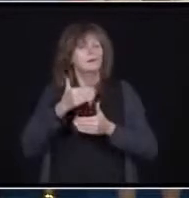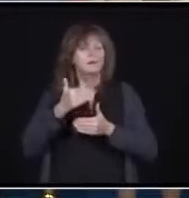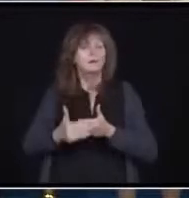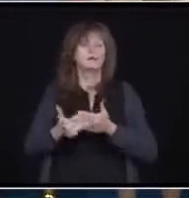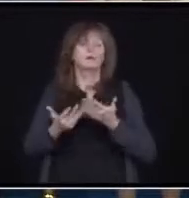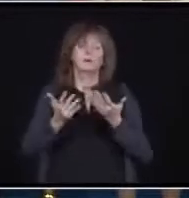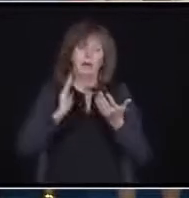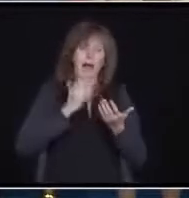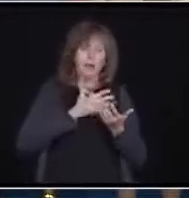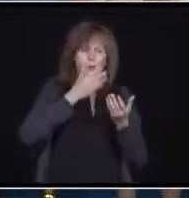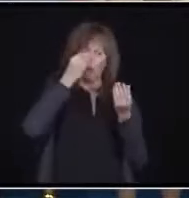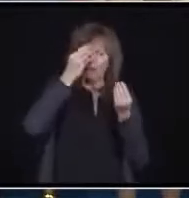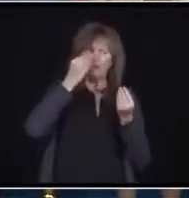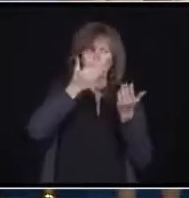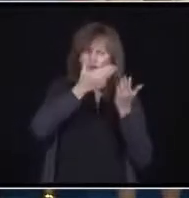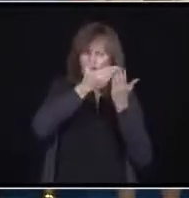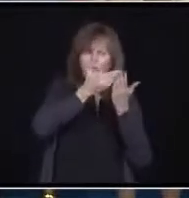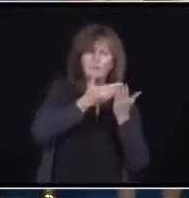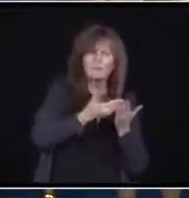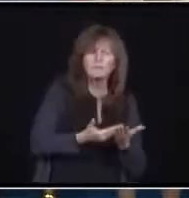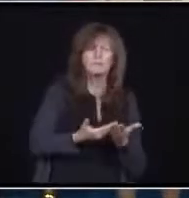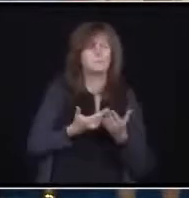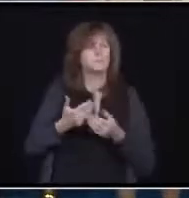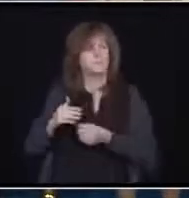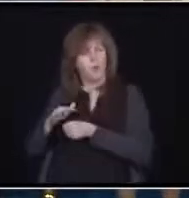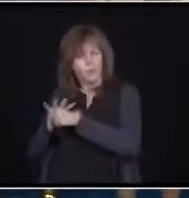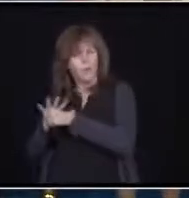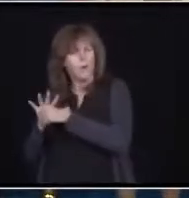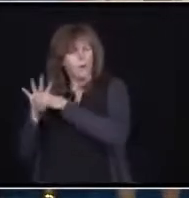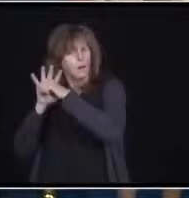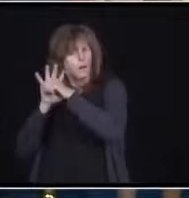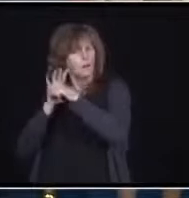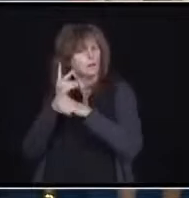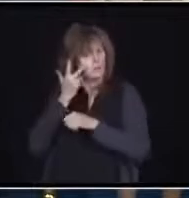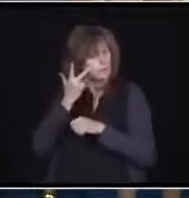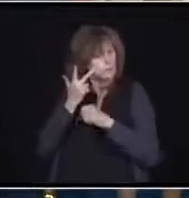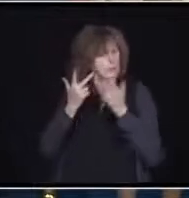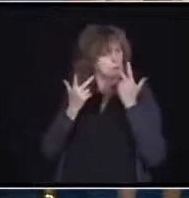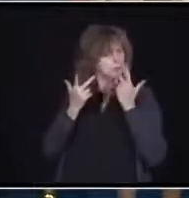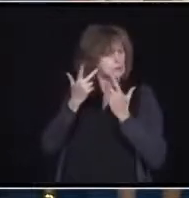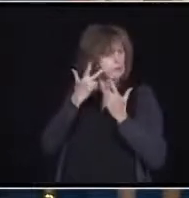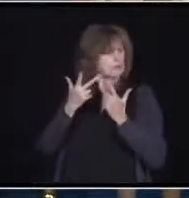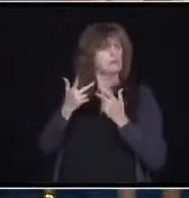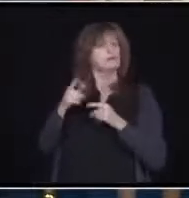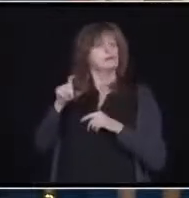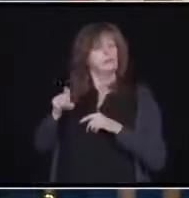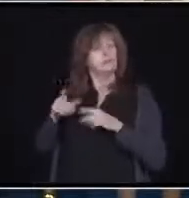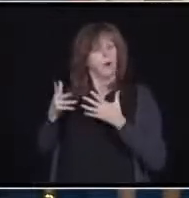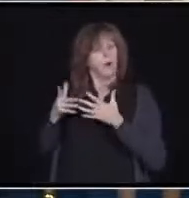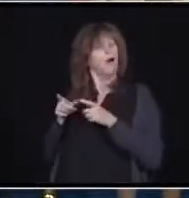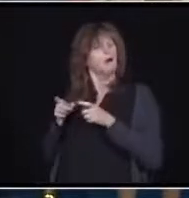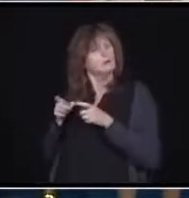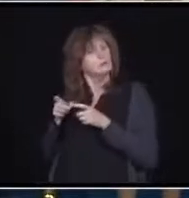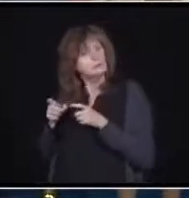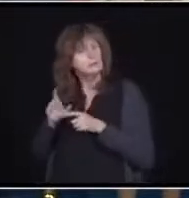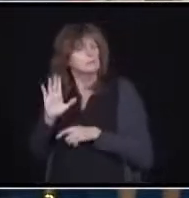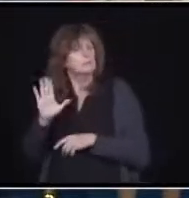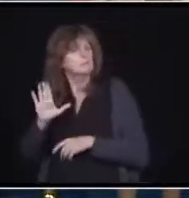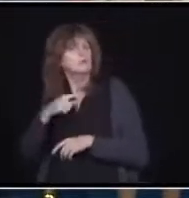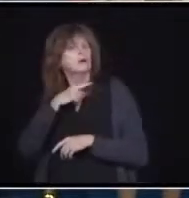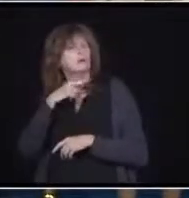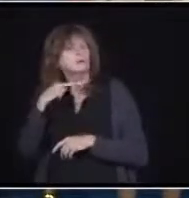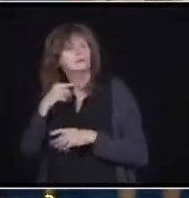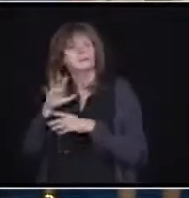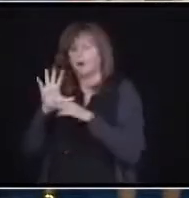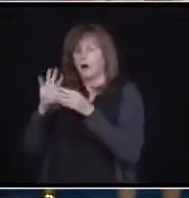the local medical officer of health sees is also necessary to deal with the risk factors in the areas that they're seeing the impact of numbers in their local jurisdictions.